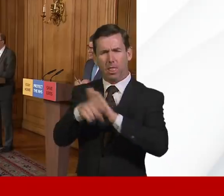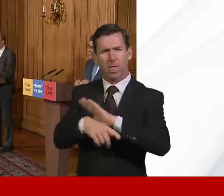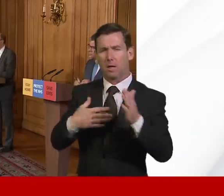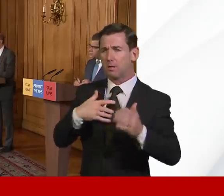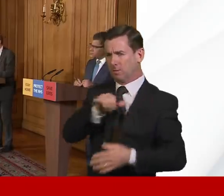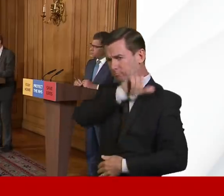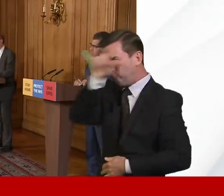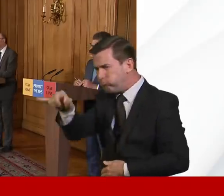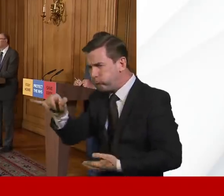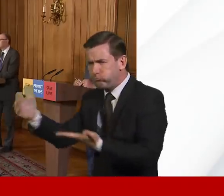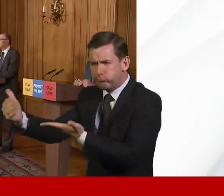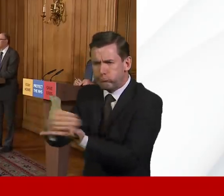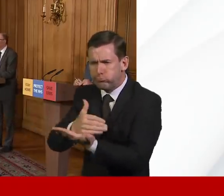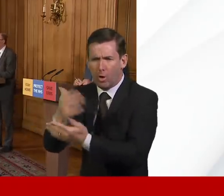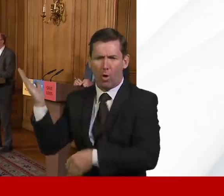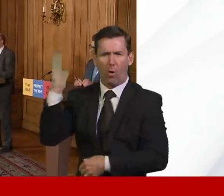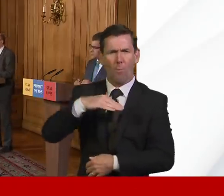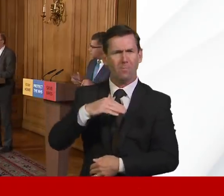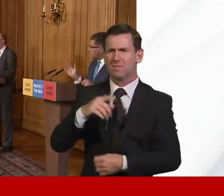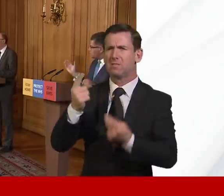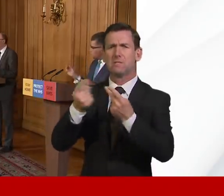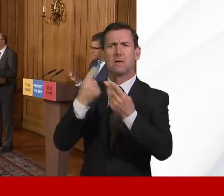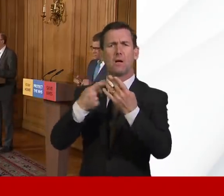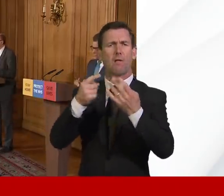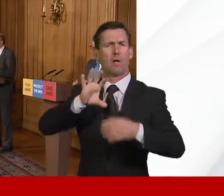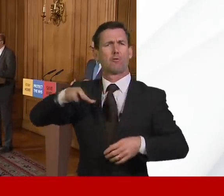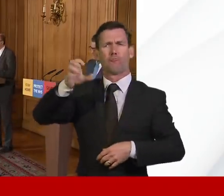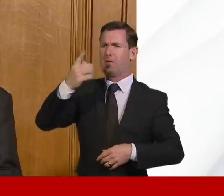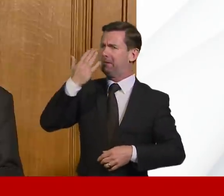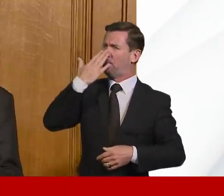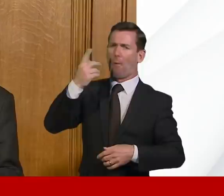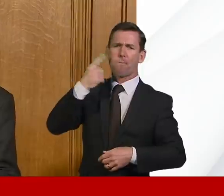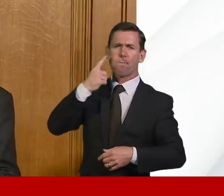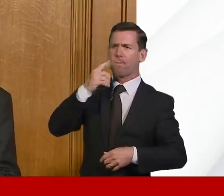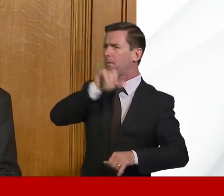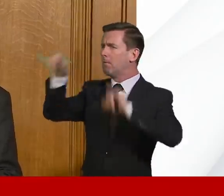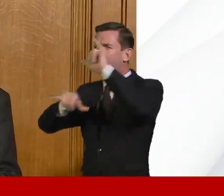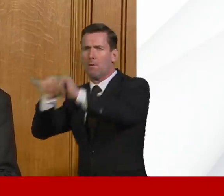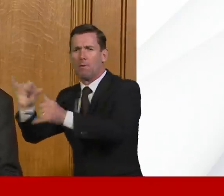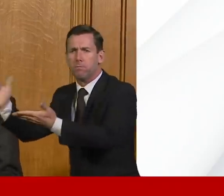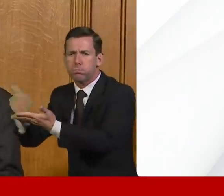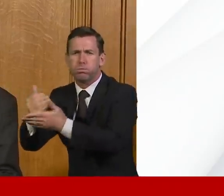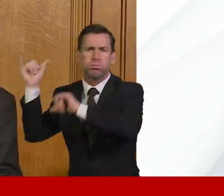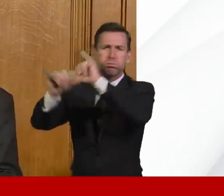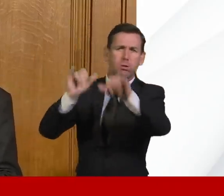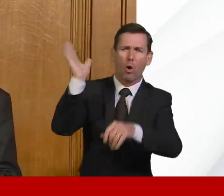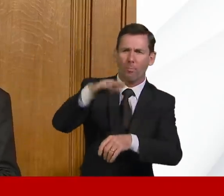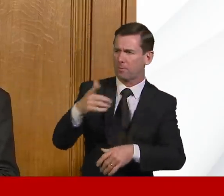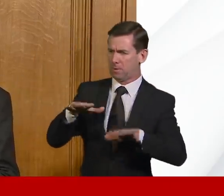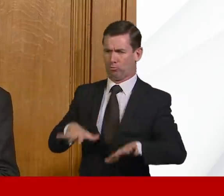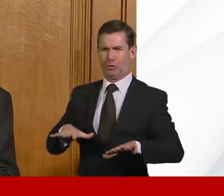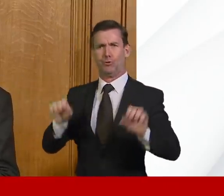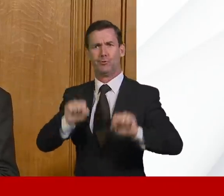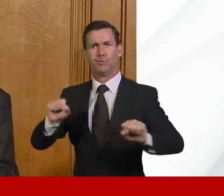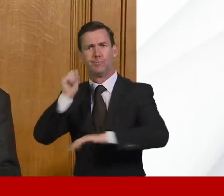Aren't you concerned about that? So on the modelling, I think I alluded to this in a previous answer.